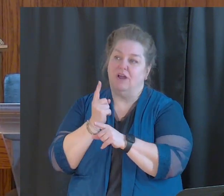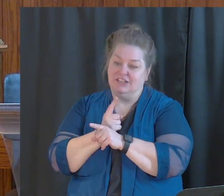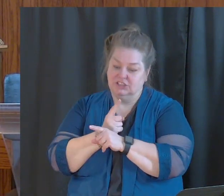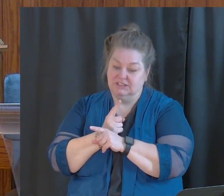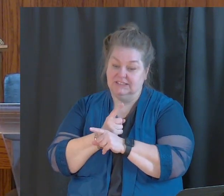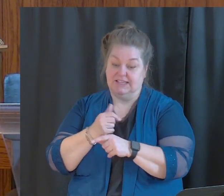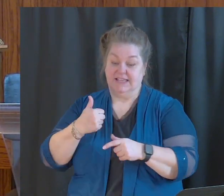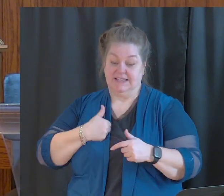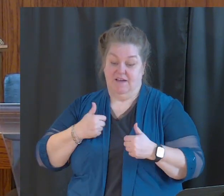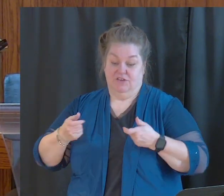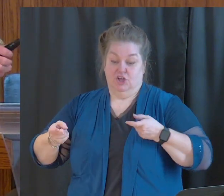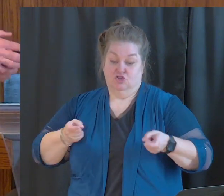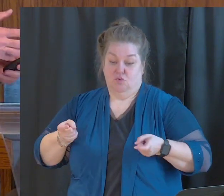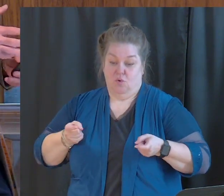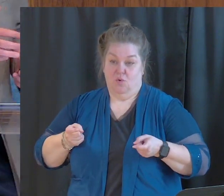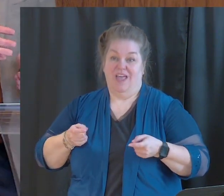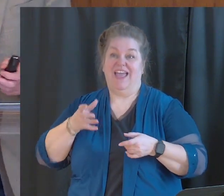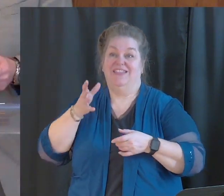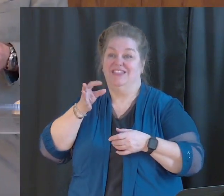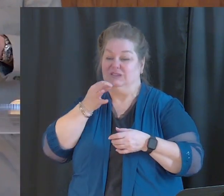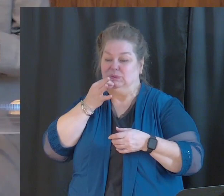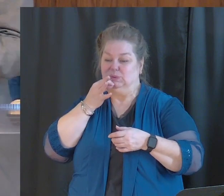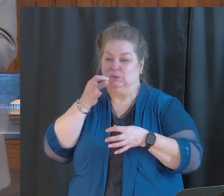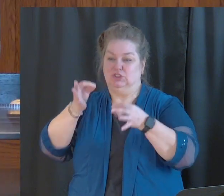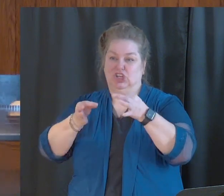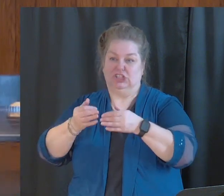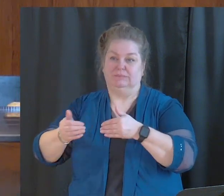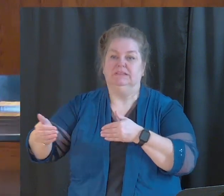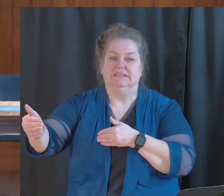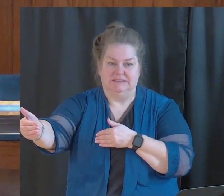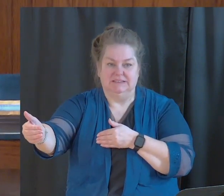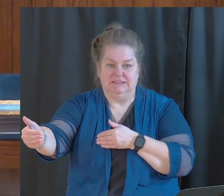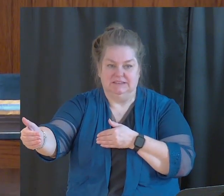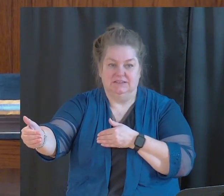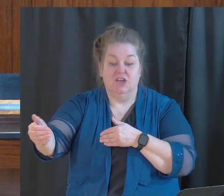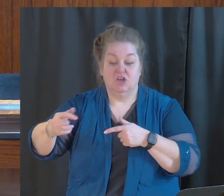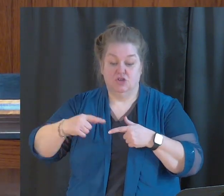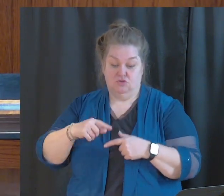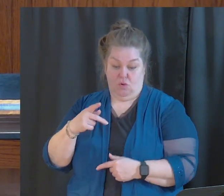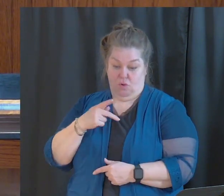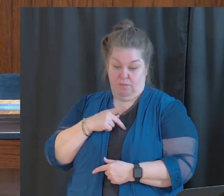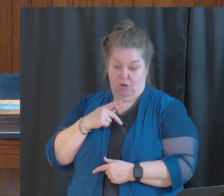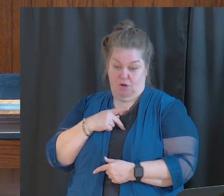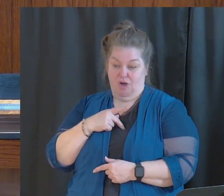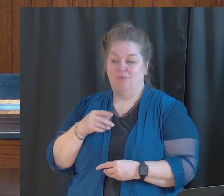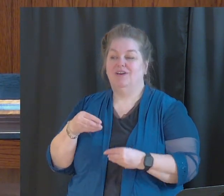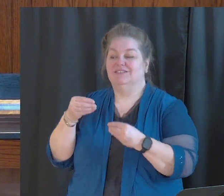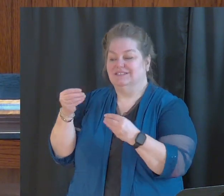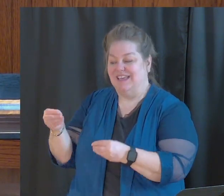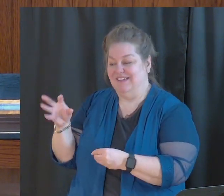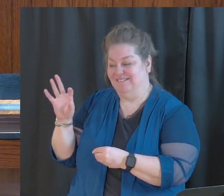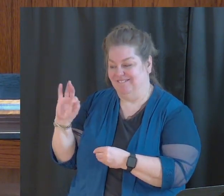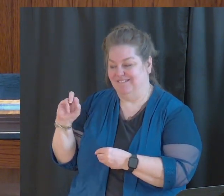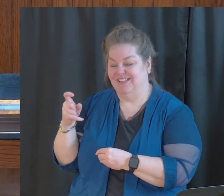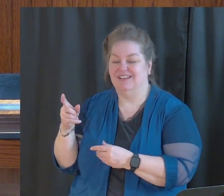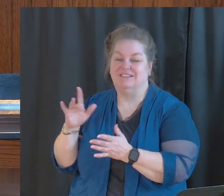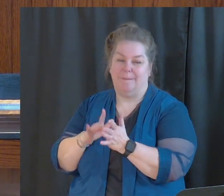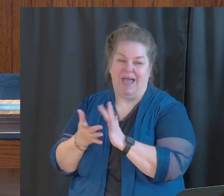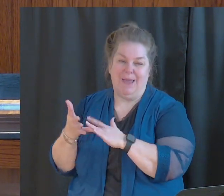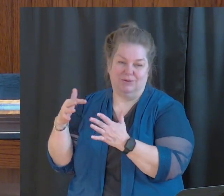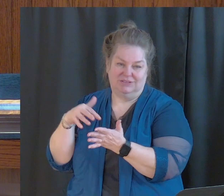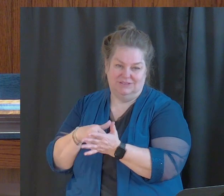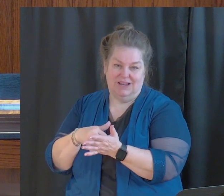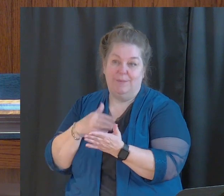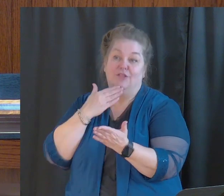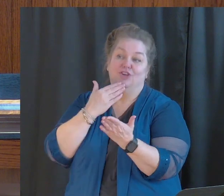-control, and the judgment to come. So, in other words, Paul was giving Felix a Bible study about the goodness and righteousness of God.